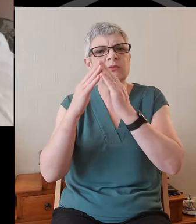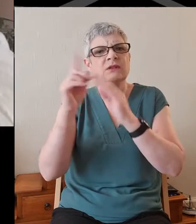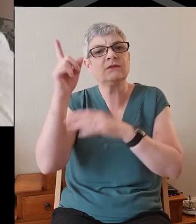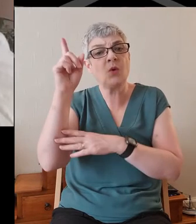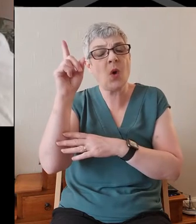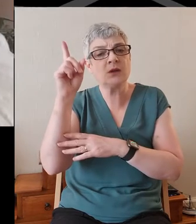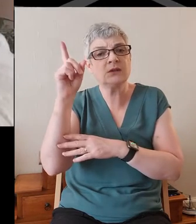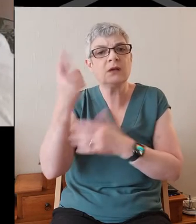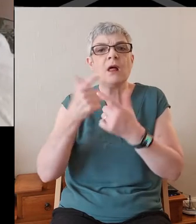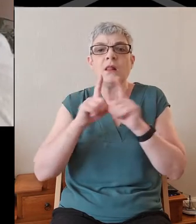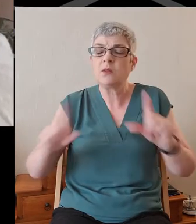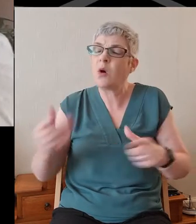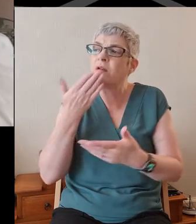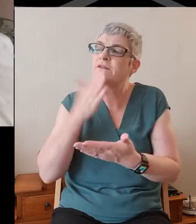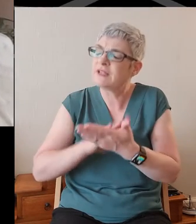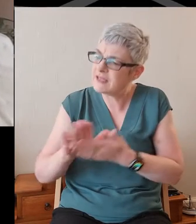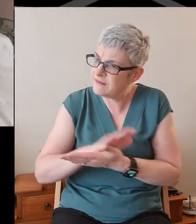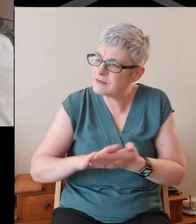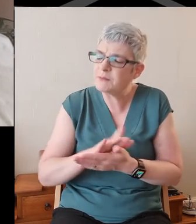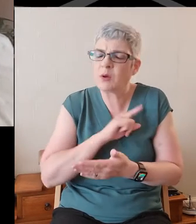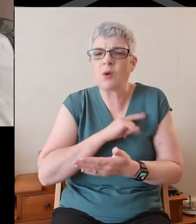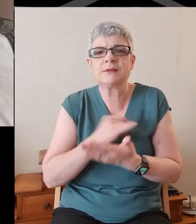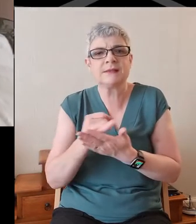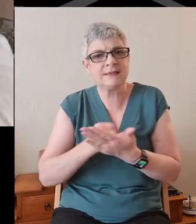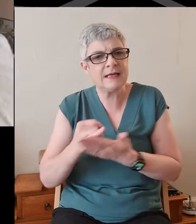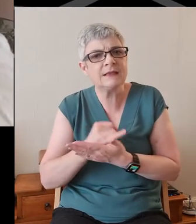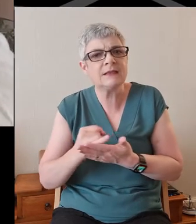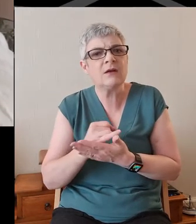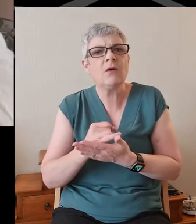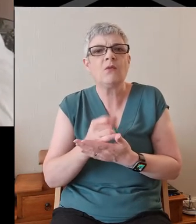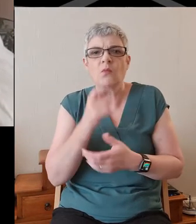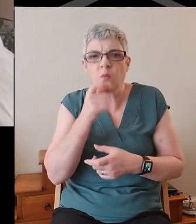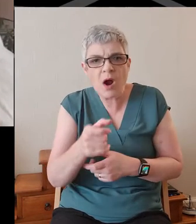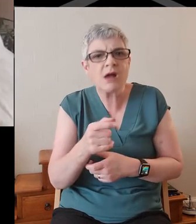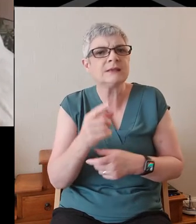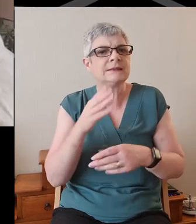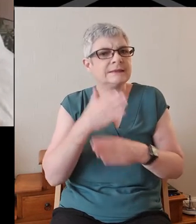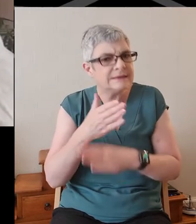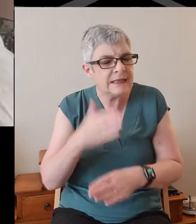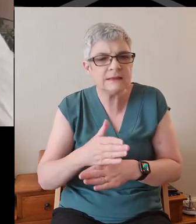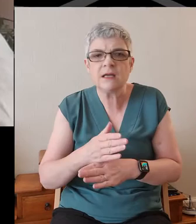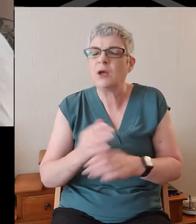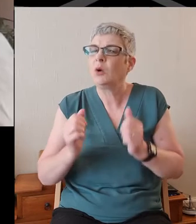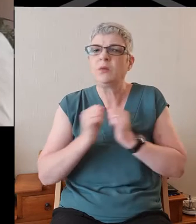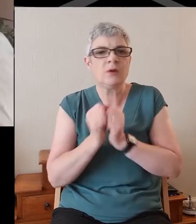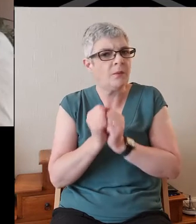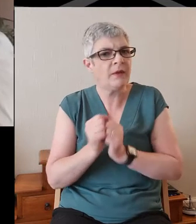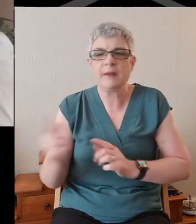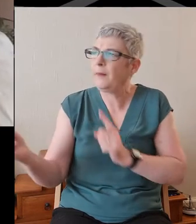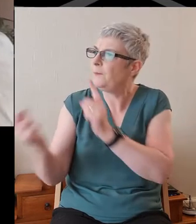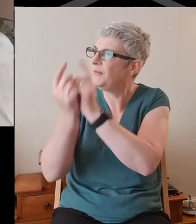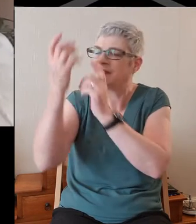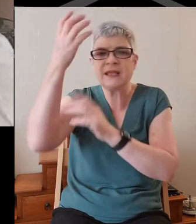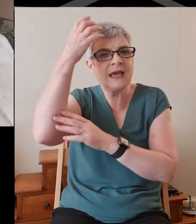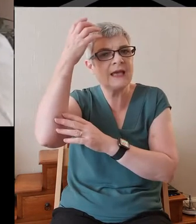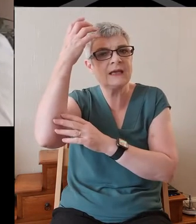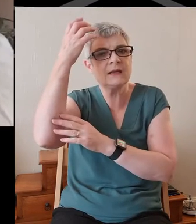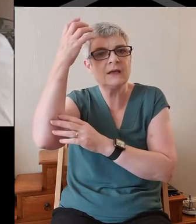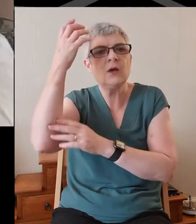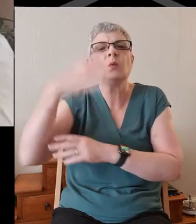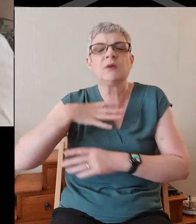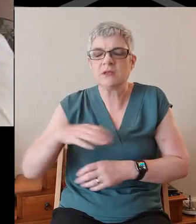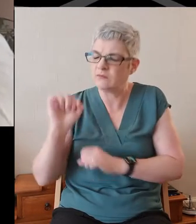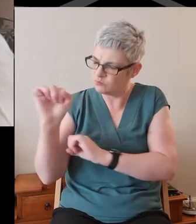Lord, forgive us, for we have sinned in words and deed, and we are not worthy to meet the King without your